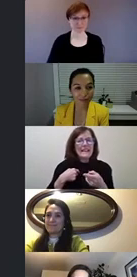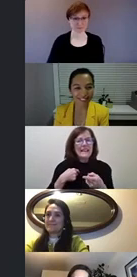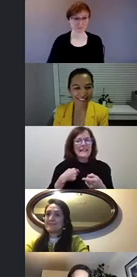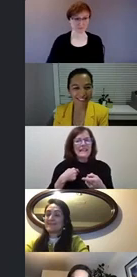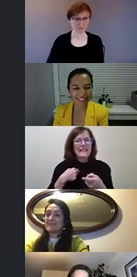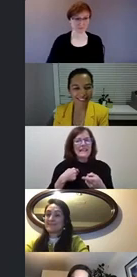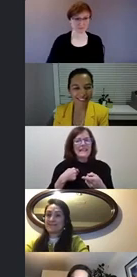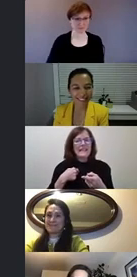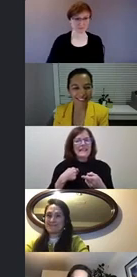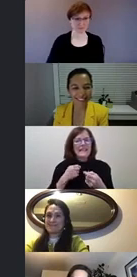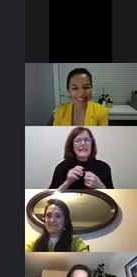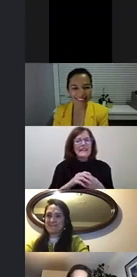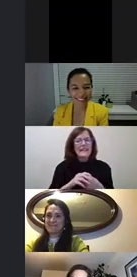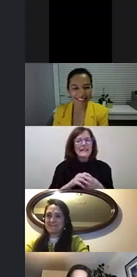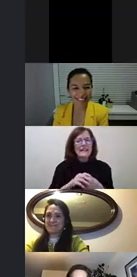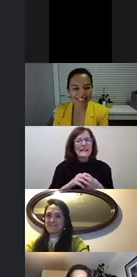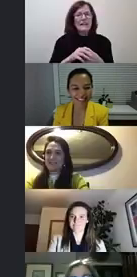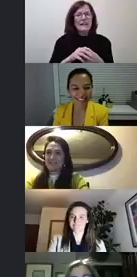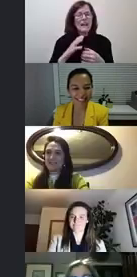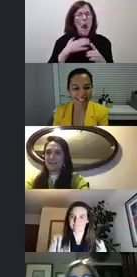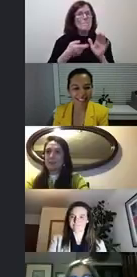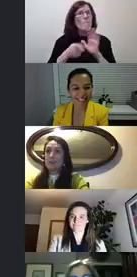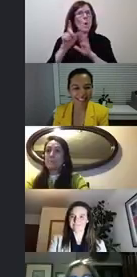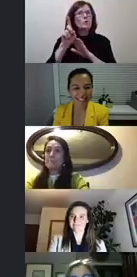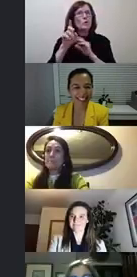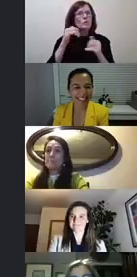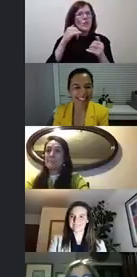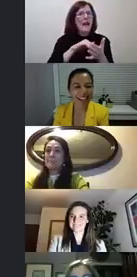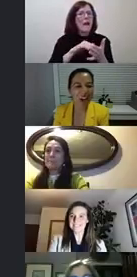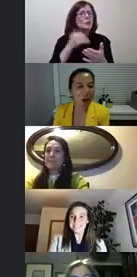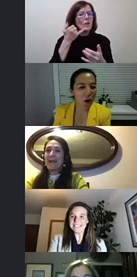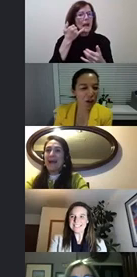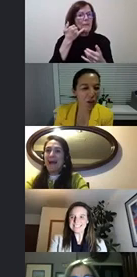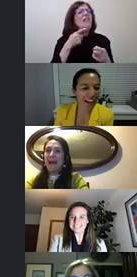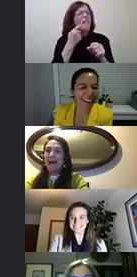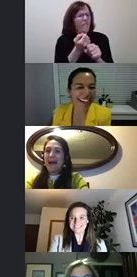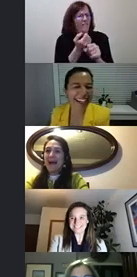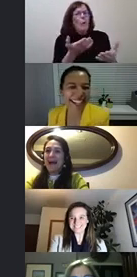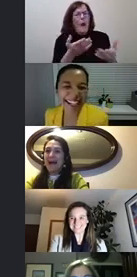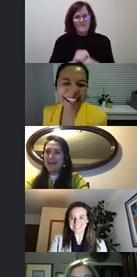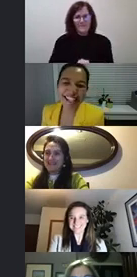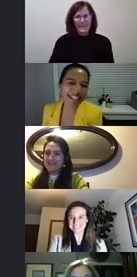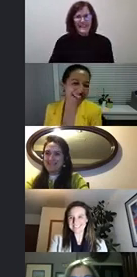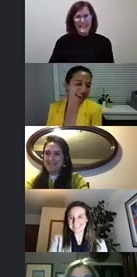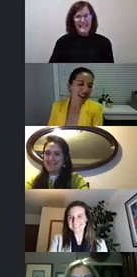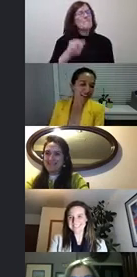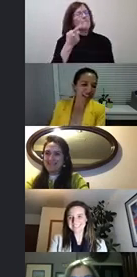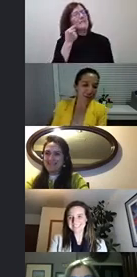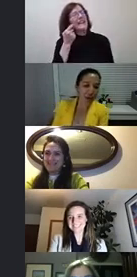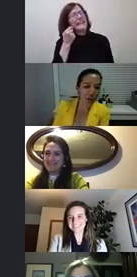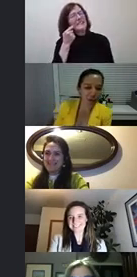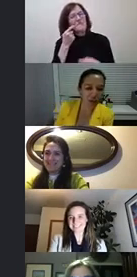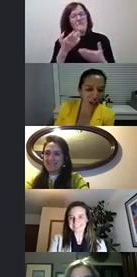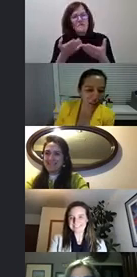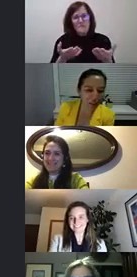oh my god I'm still on this call what are you guys making okay yeah that's for different